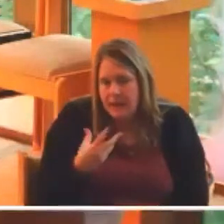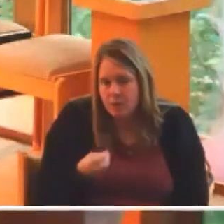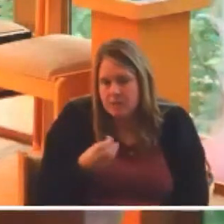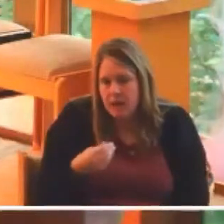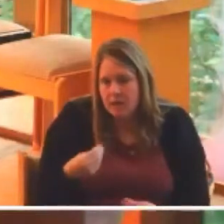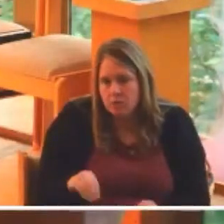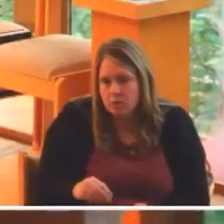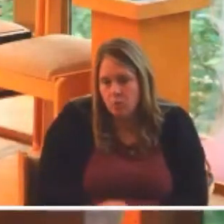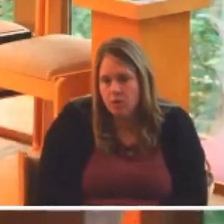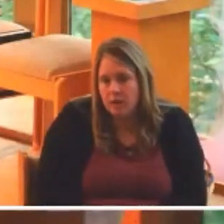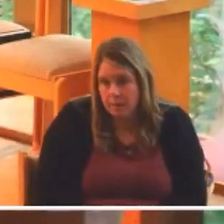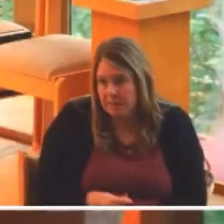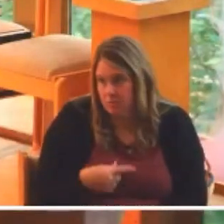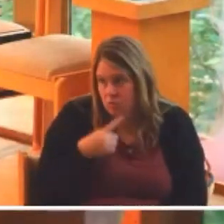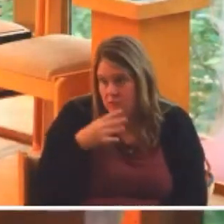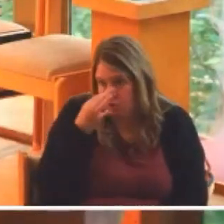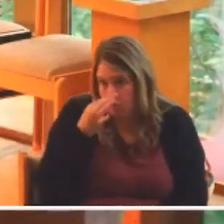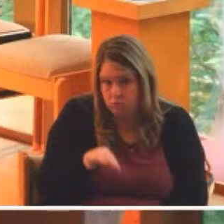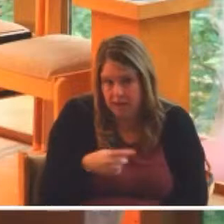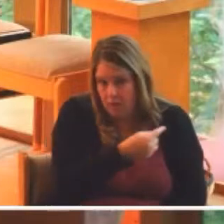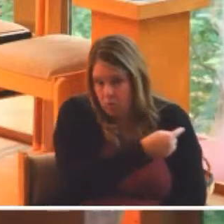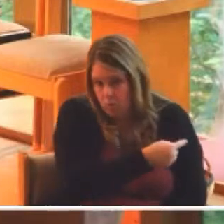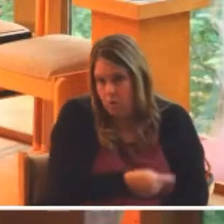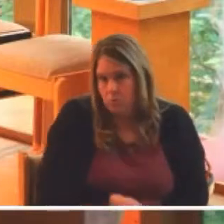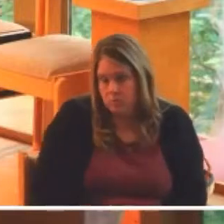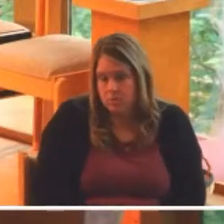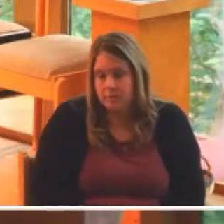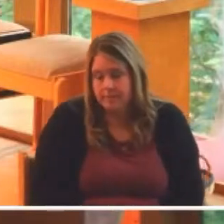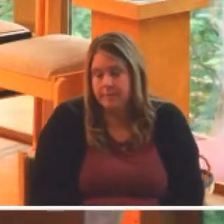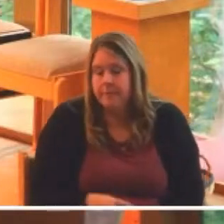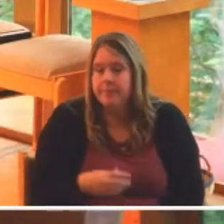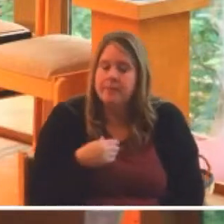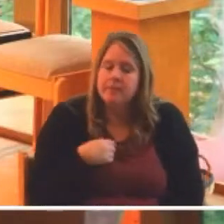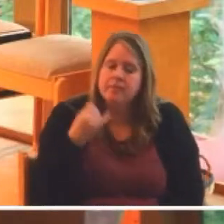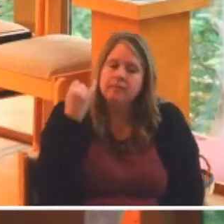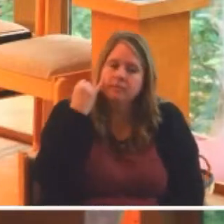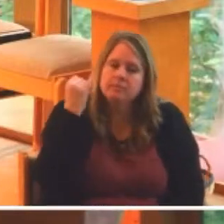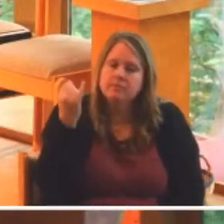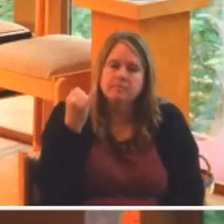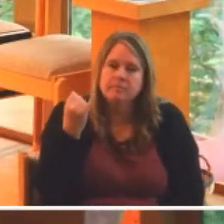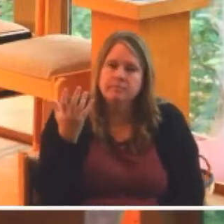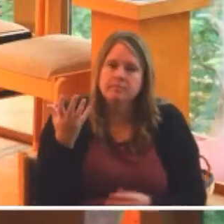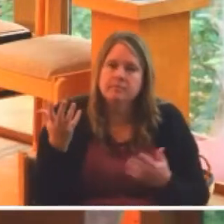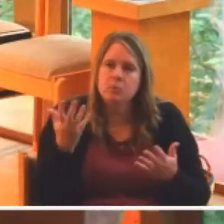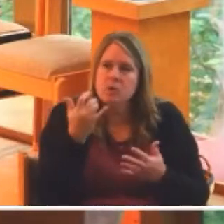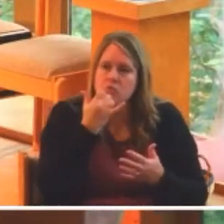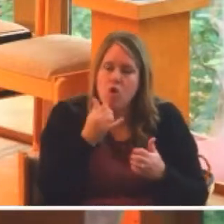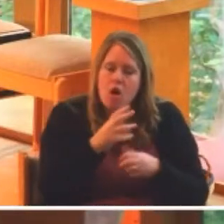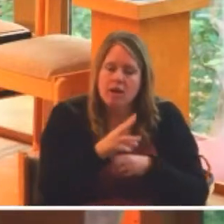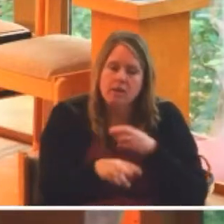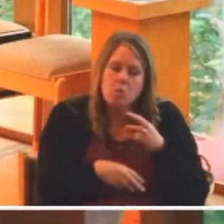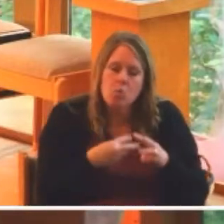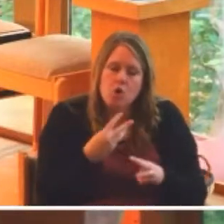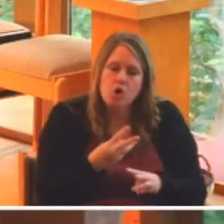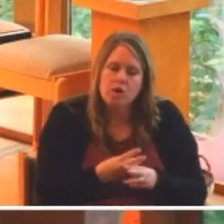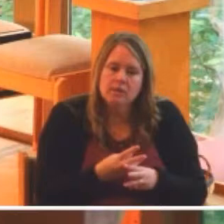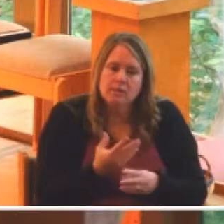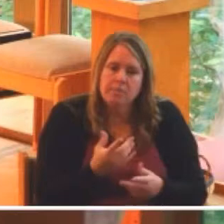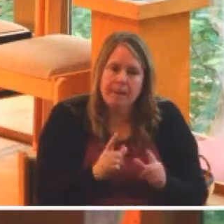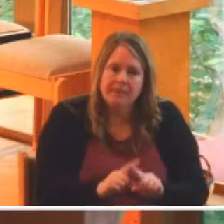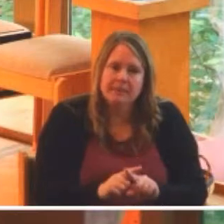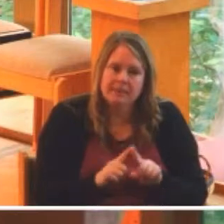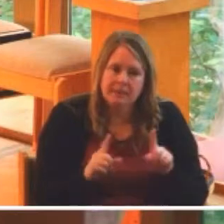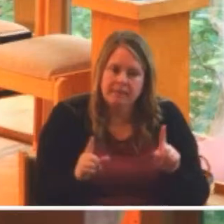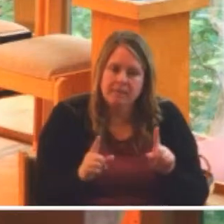are right now. I imagine that our answers about what is wrong in the world might be different, and both